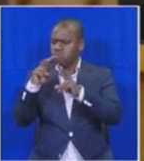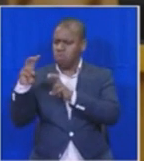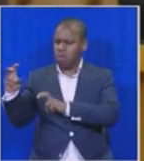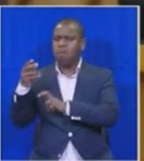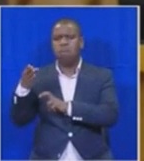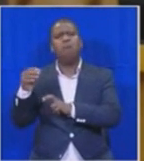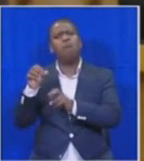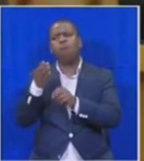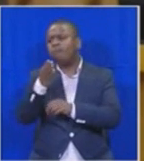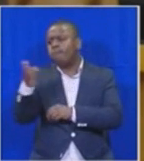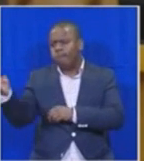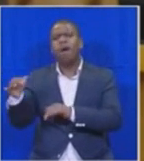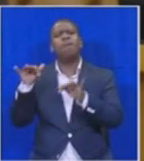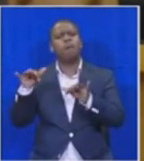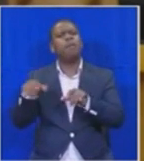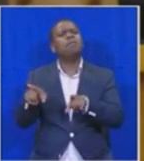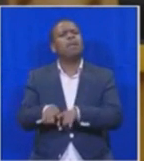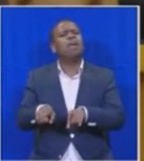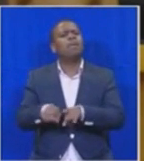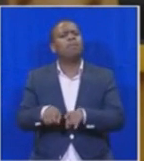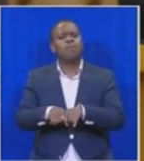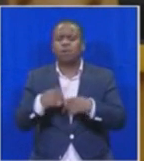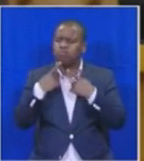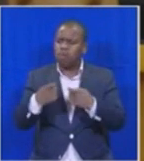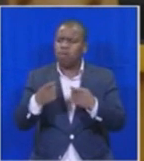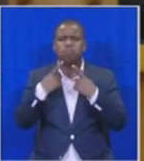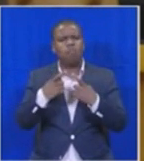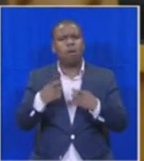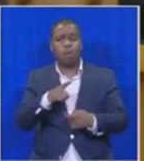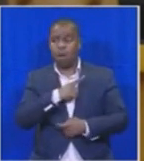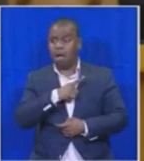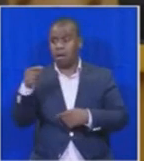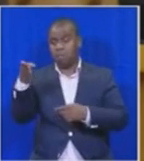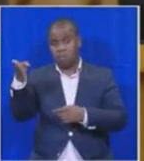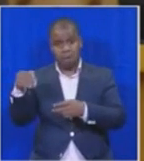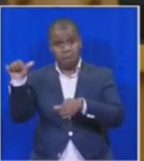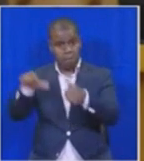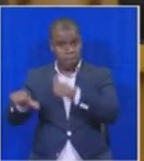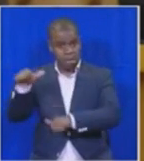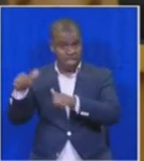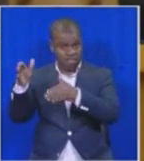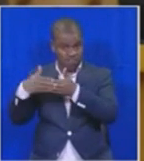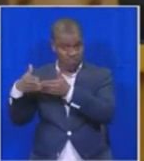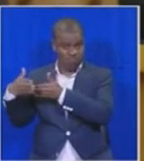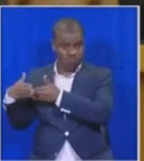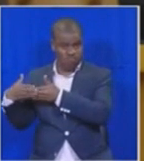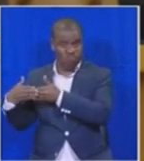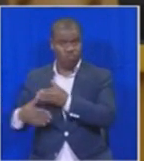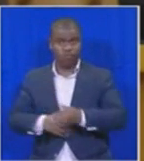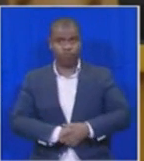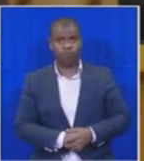are crying over these issues. If Mr. Honorable Manir thinks